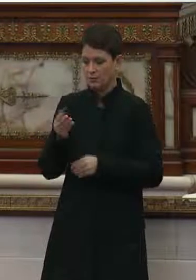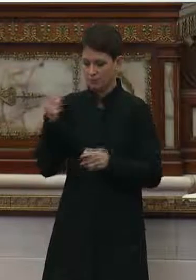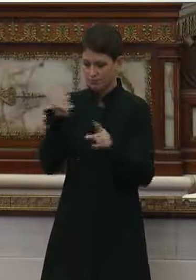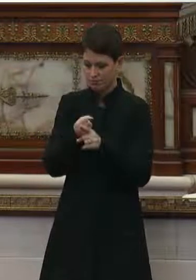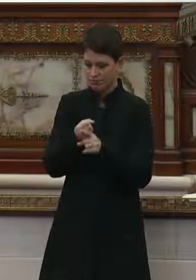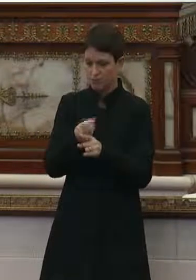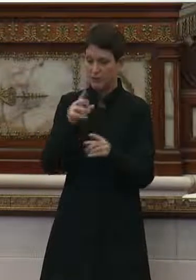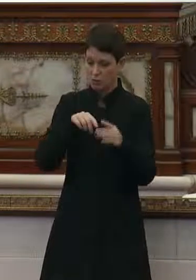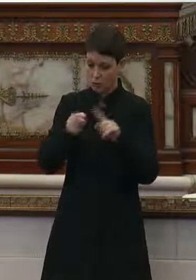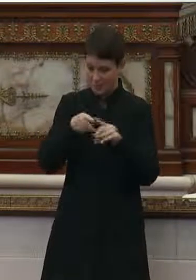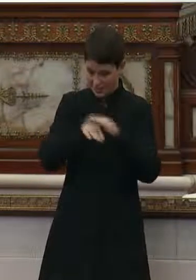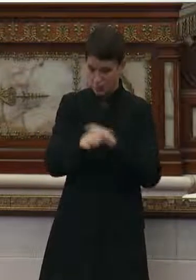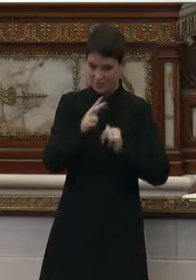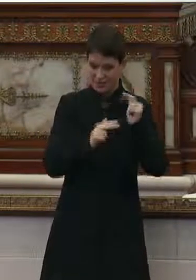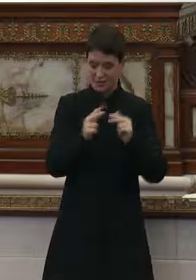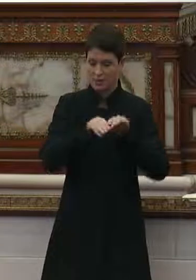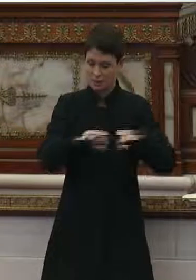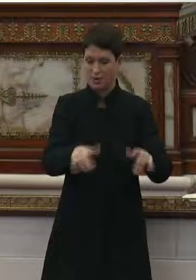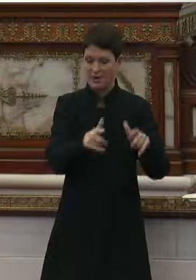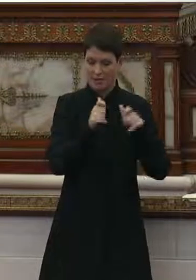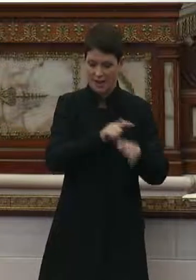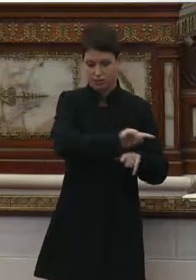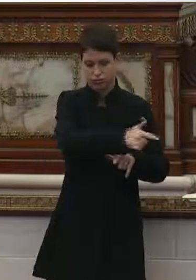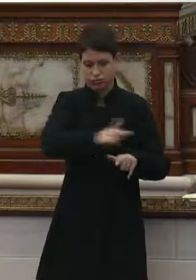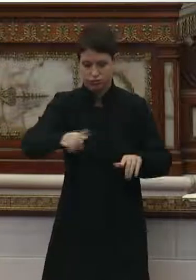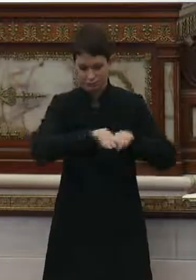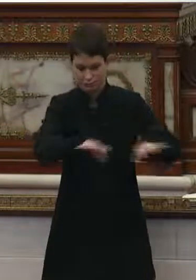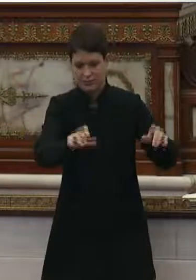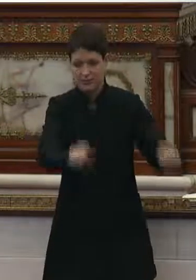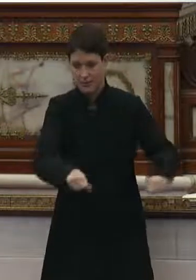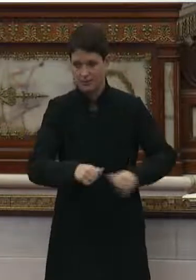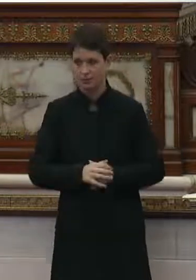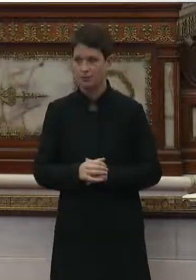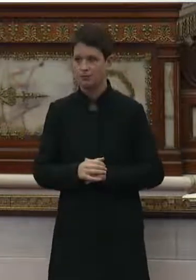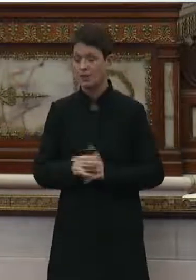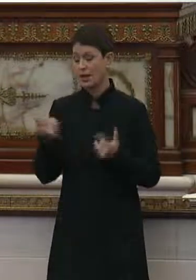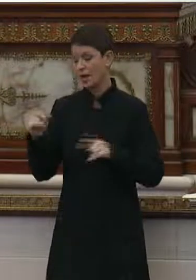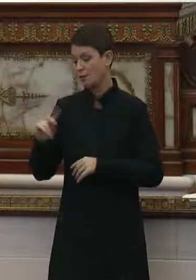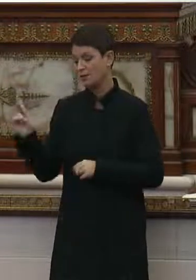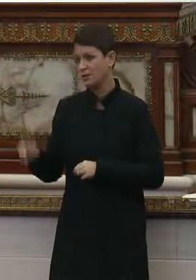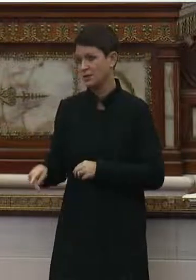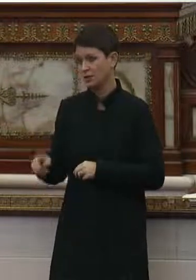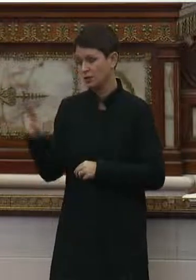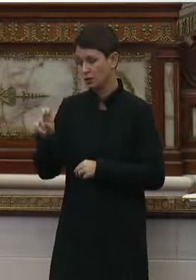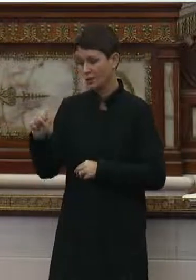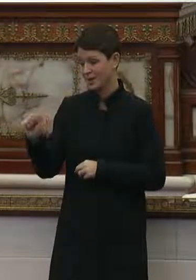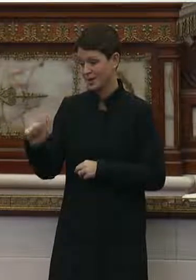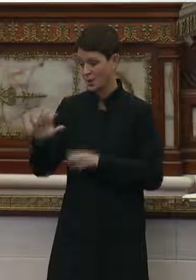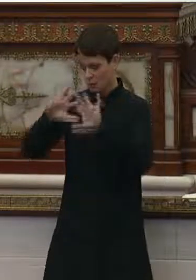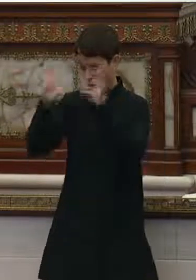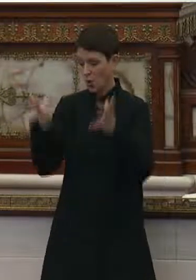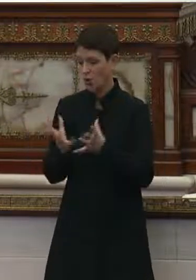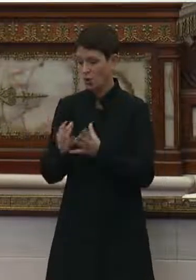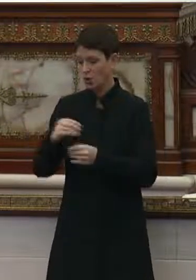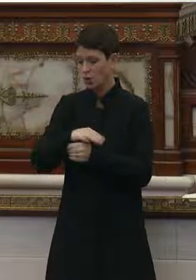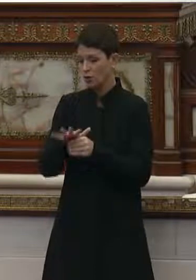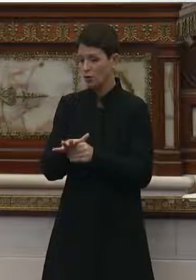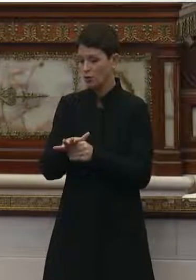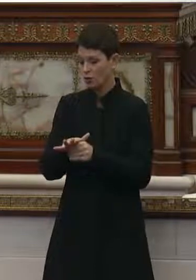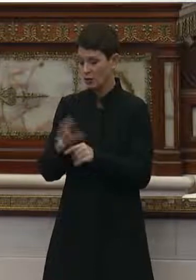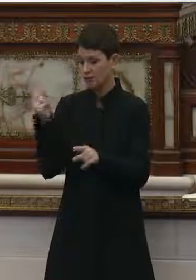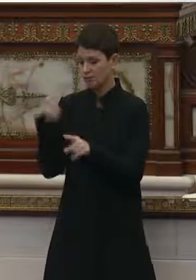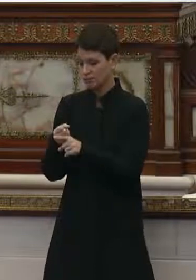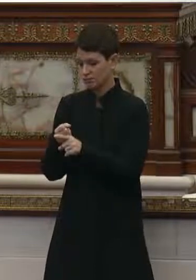into these facilities, it can spread quickly from one resident to others. In Philadelphia and in the United States as a whole, the COVID-19 pandemic